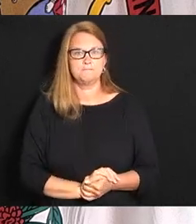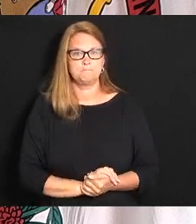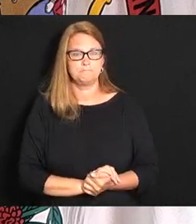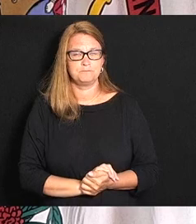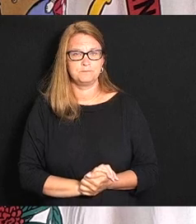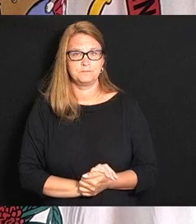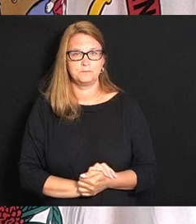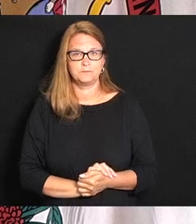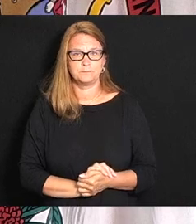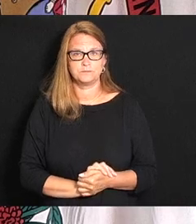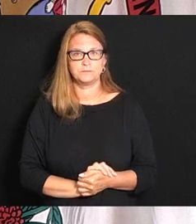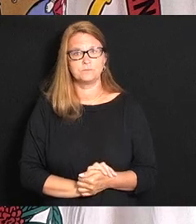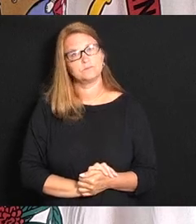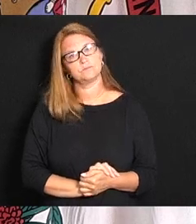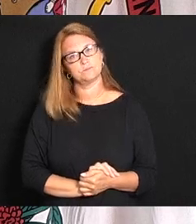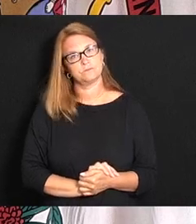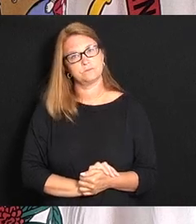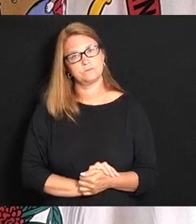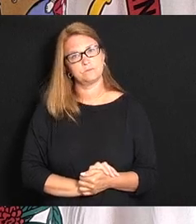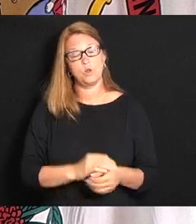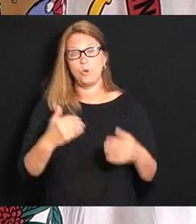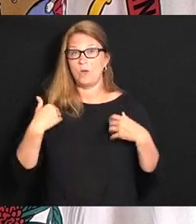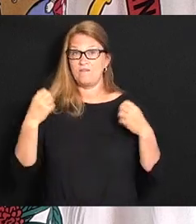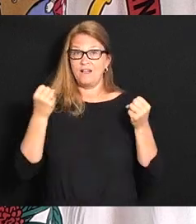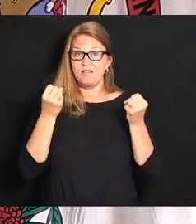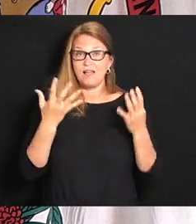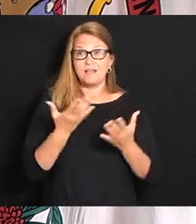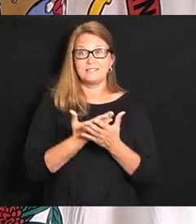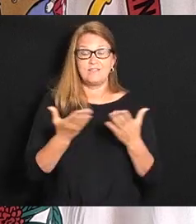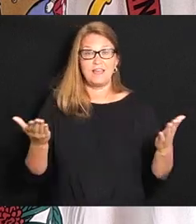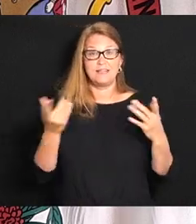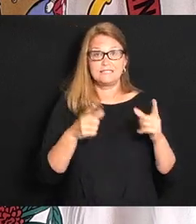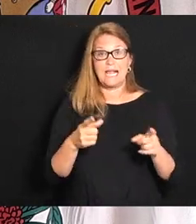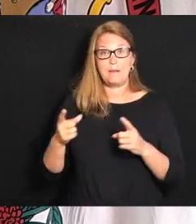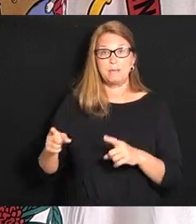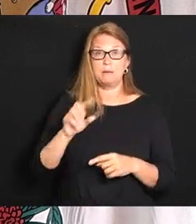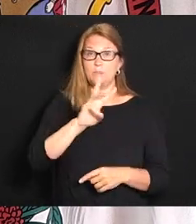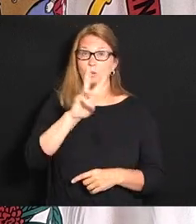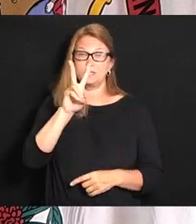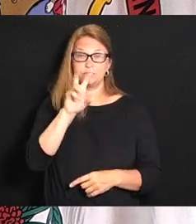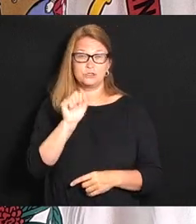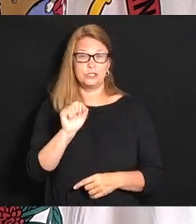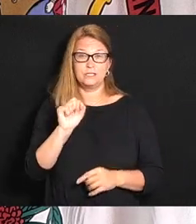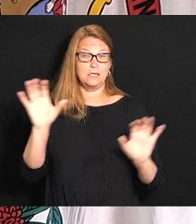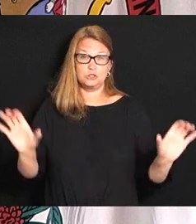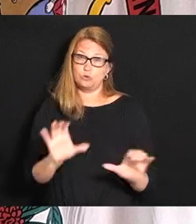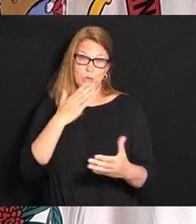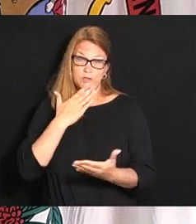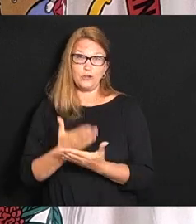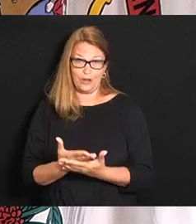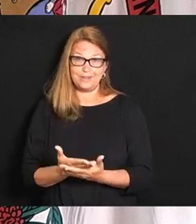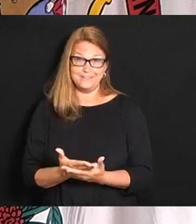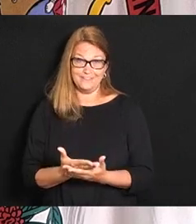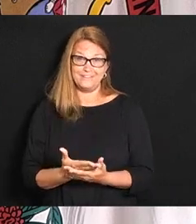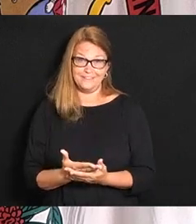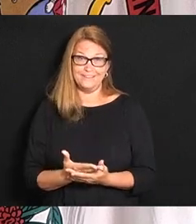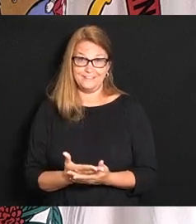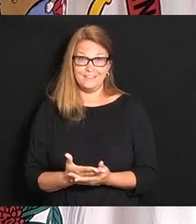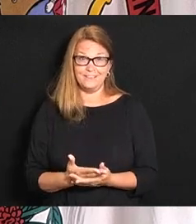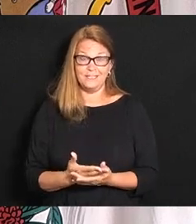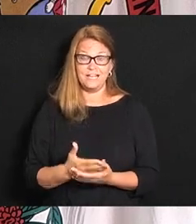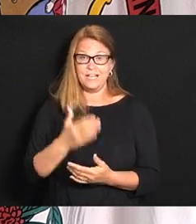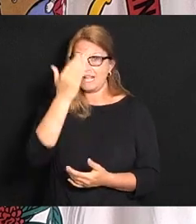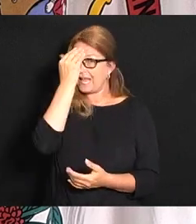you know we got we got lots of issues but West Virginia is doing terrific and I can tell you that the